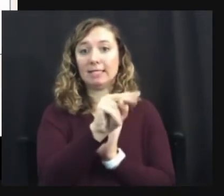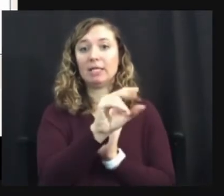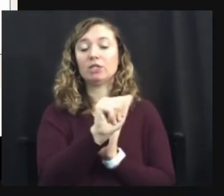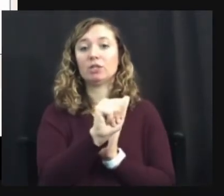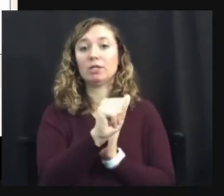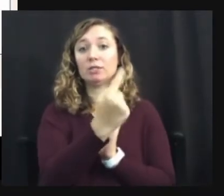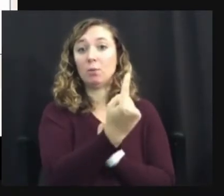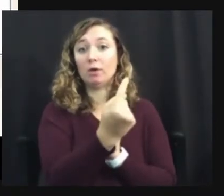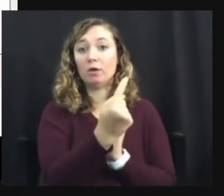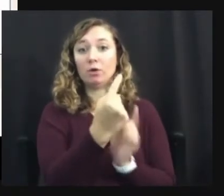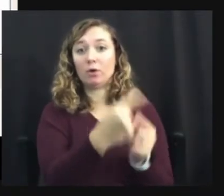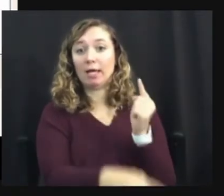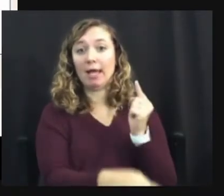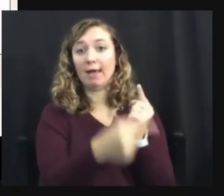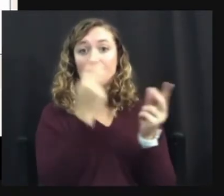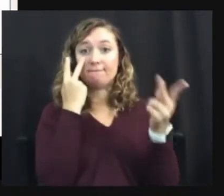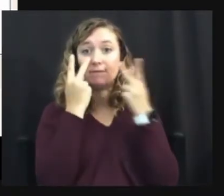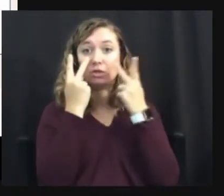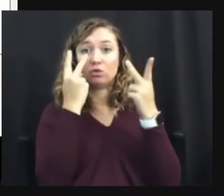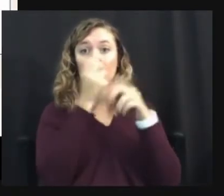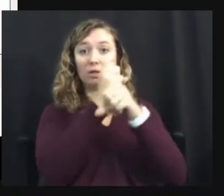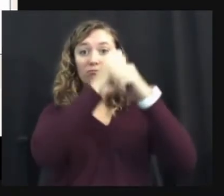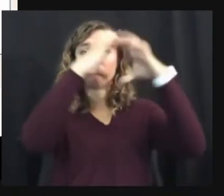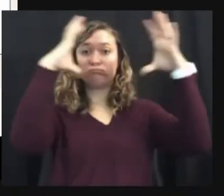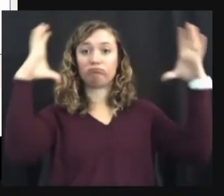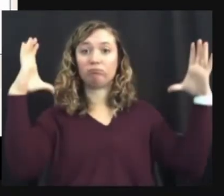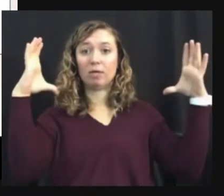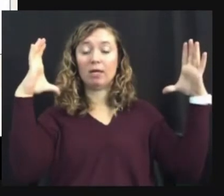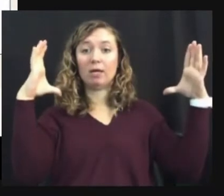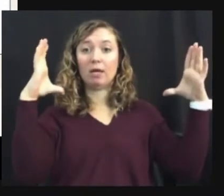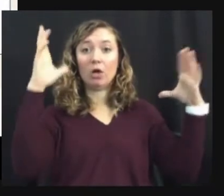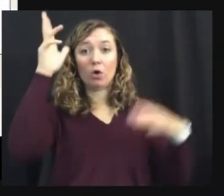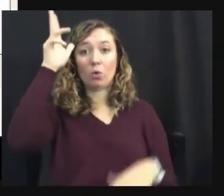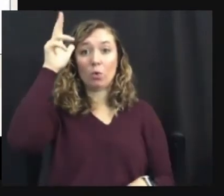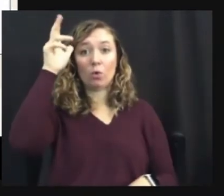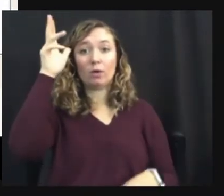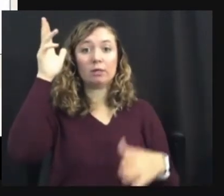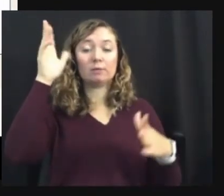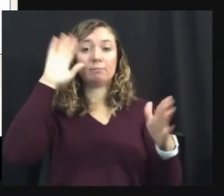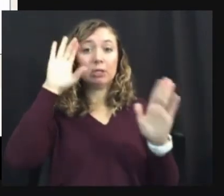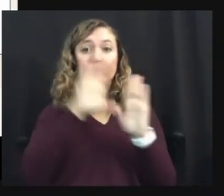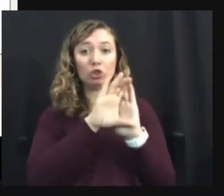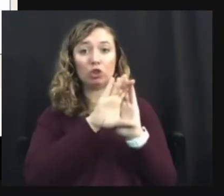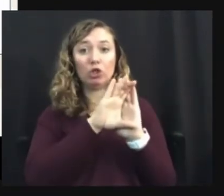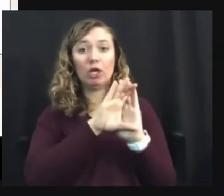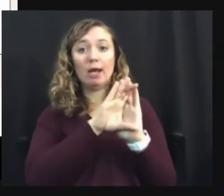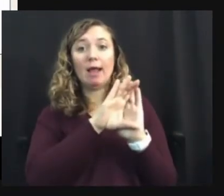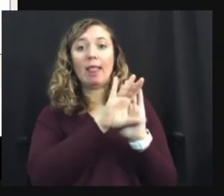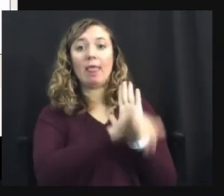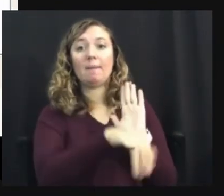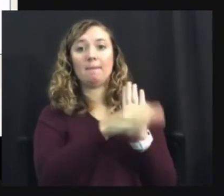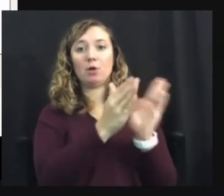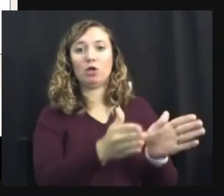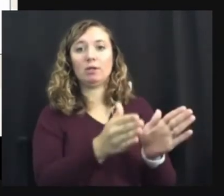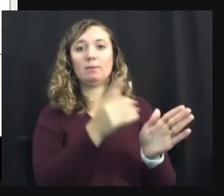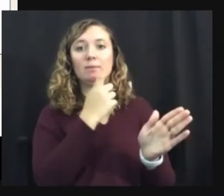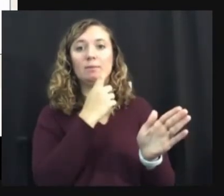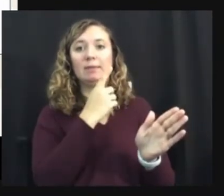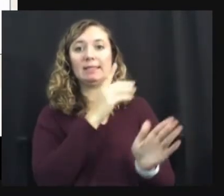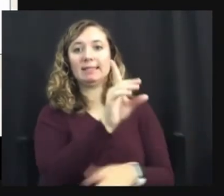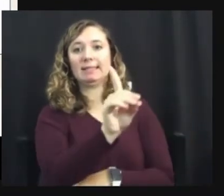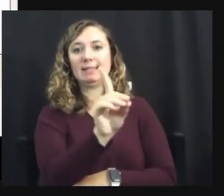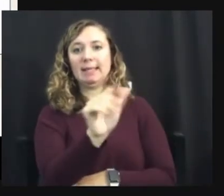can't visualize an actual picture in their mind would be seen as disabled.